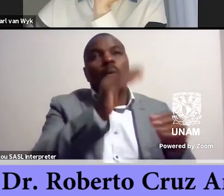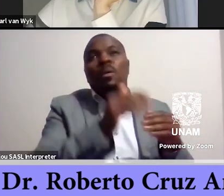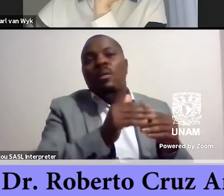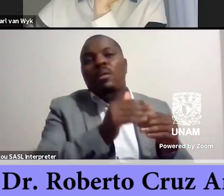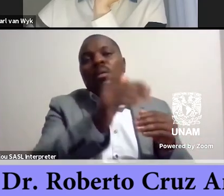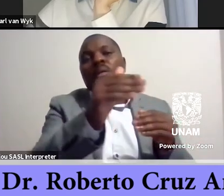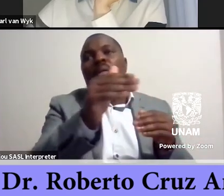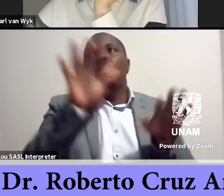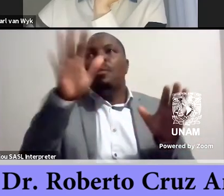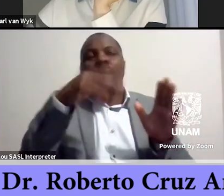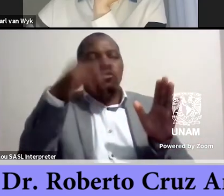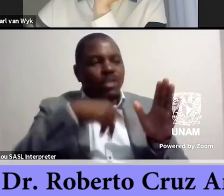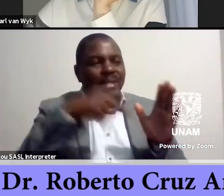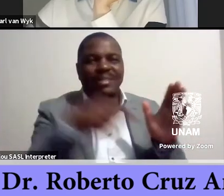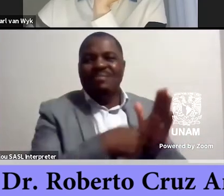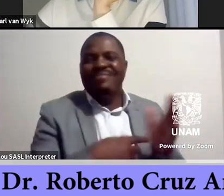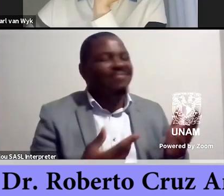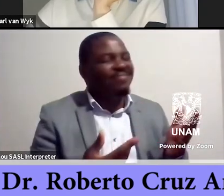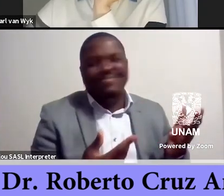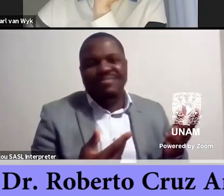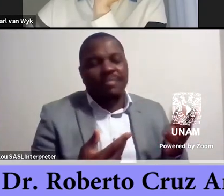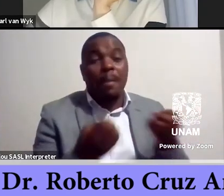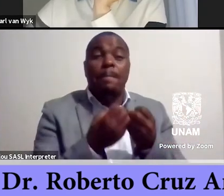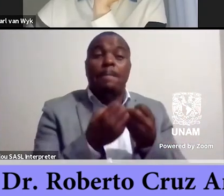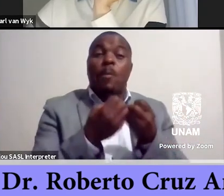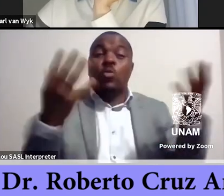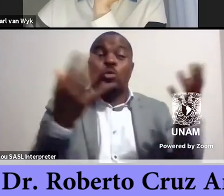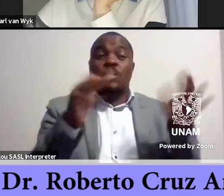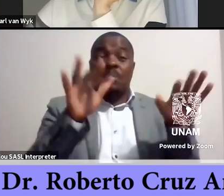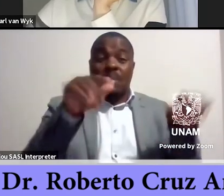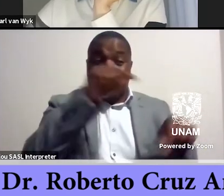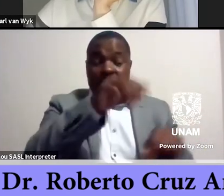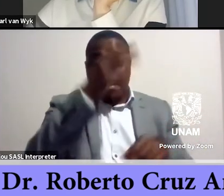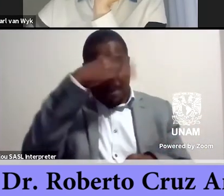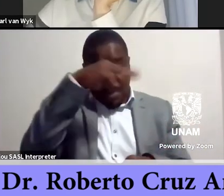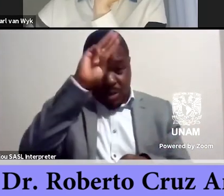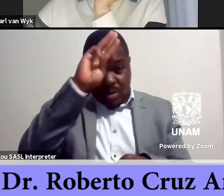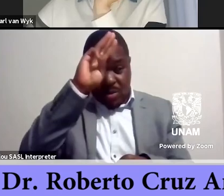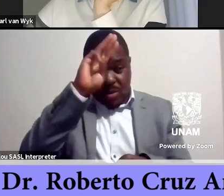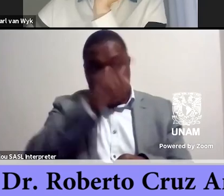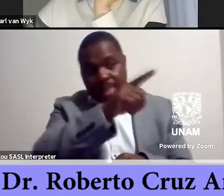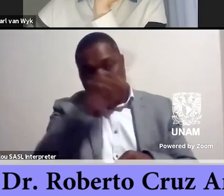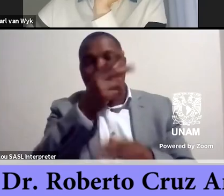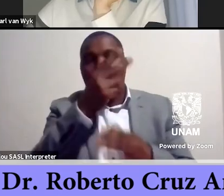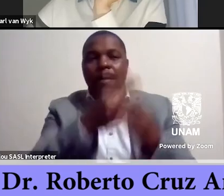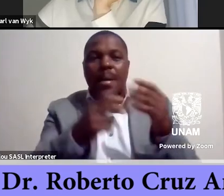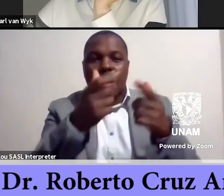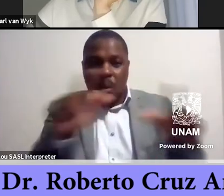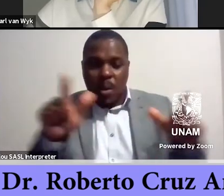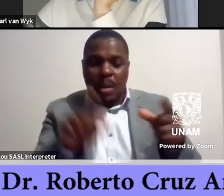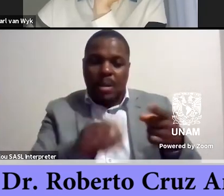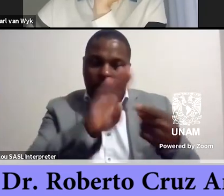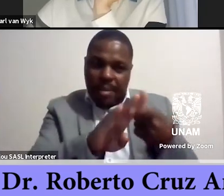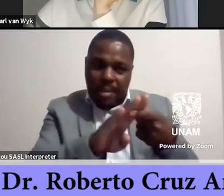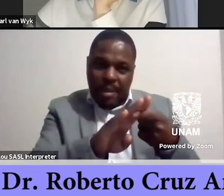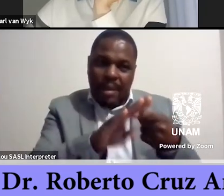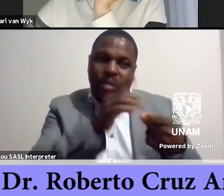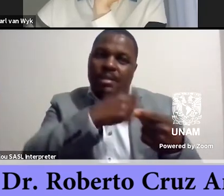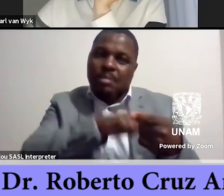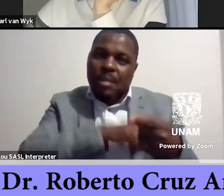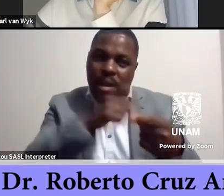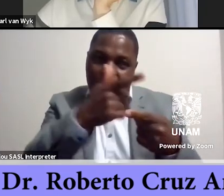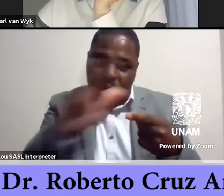most of the people of mexico that are bilingual are in spanish are